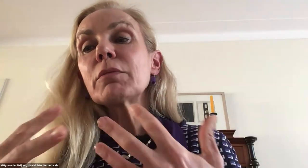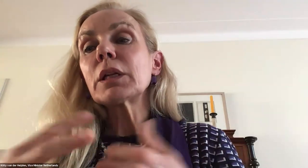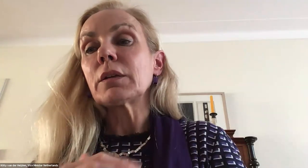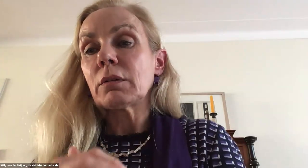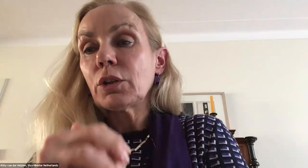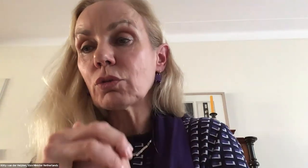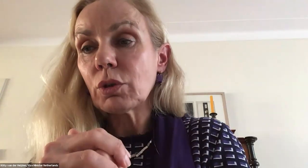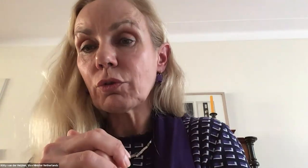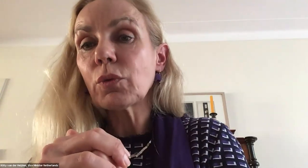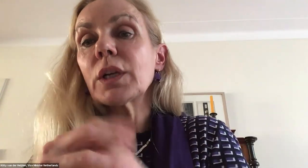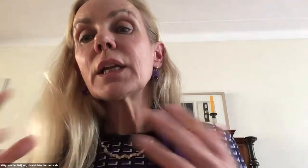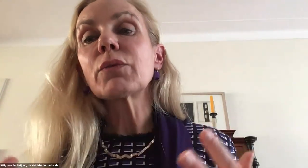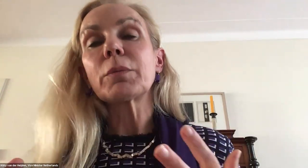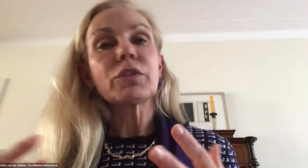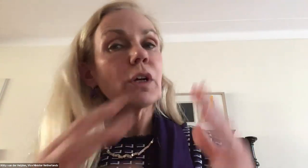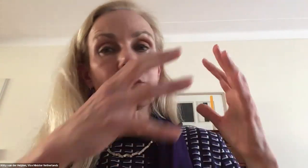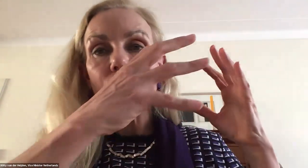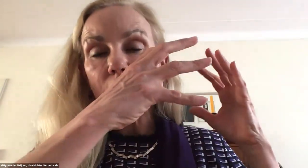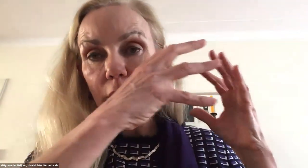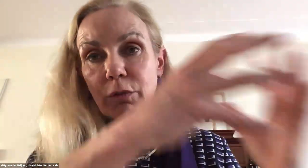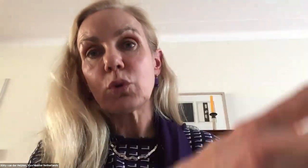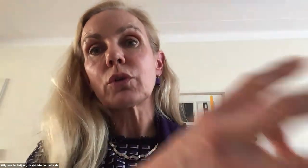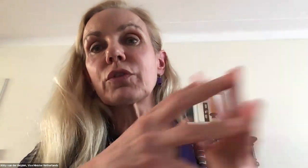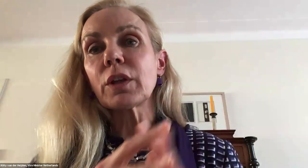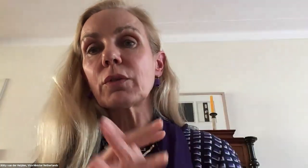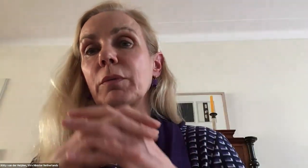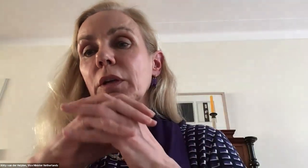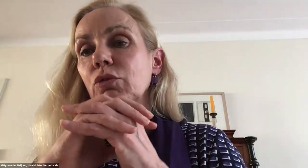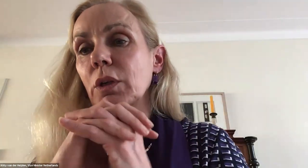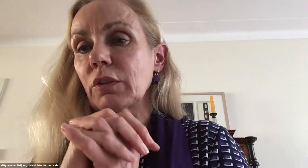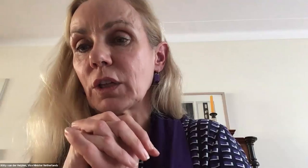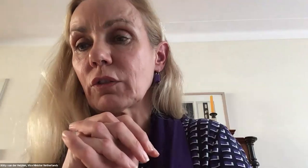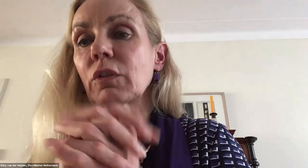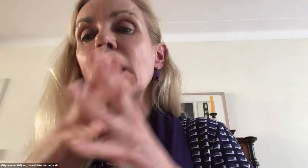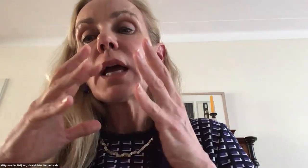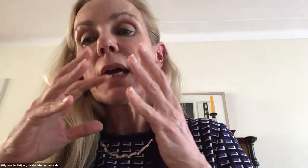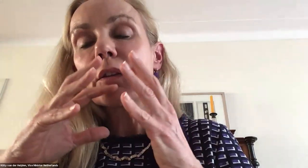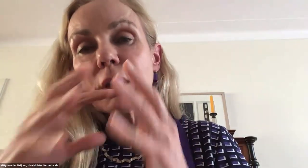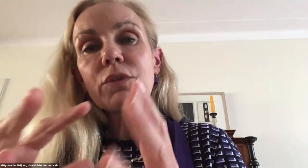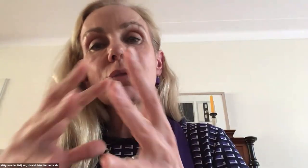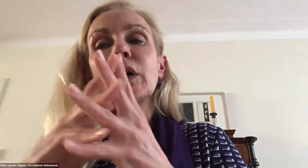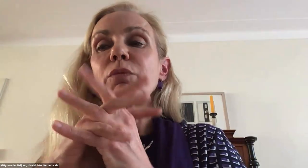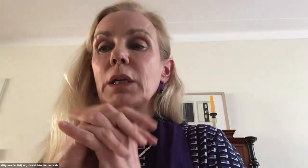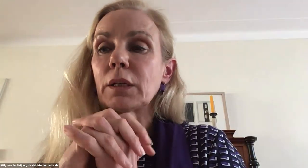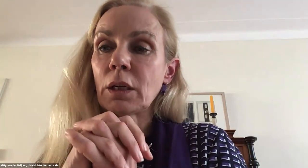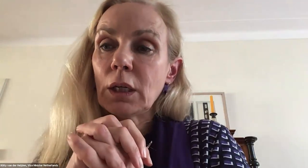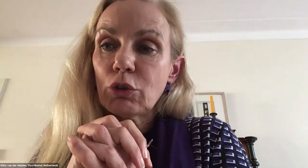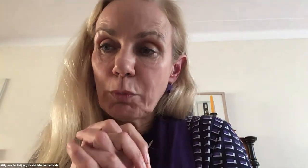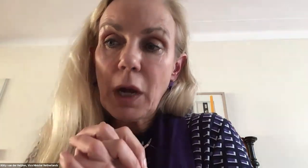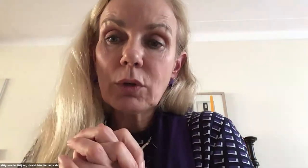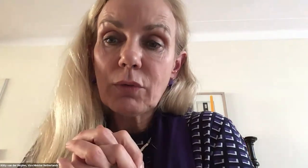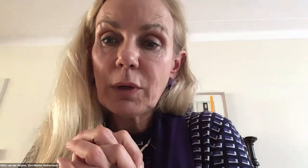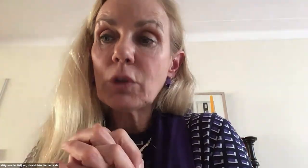80 million euros for leading from the South in support of Southern feminist organizations and 75 million